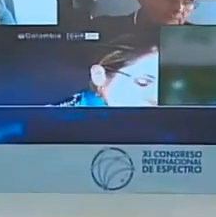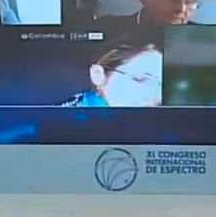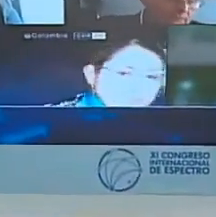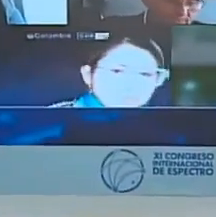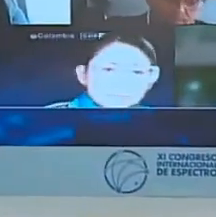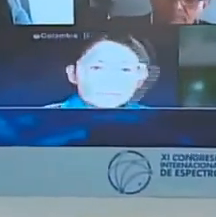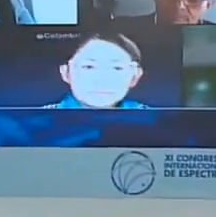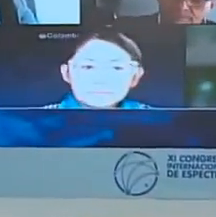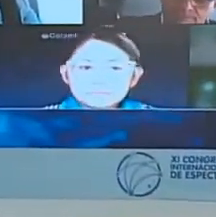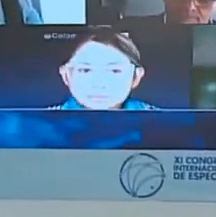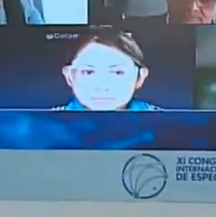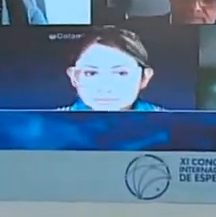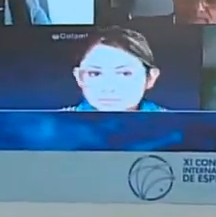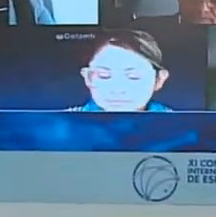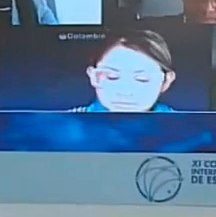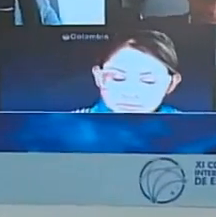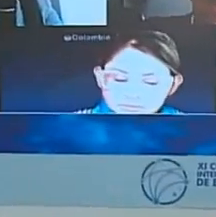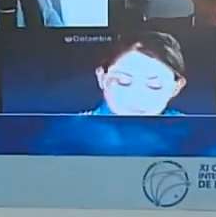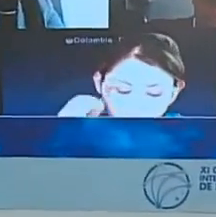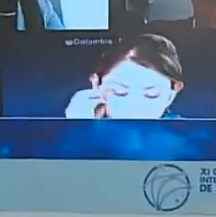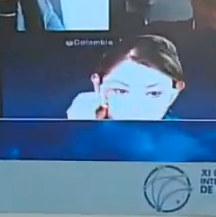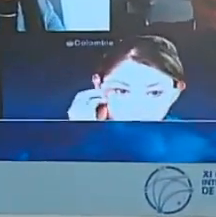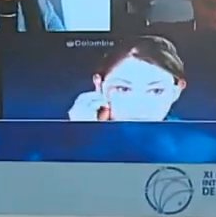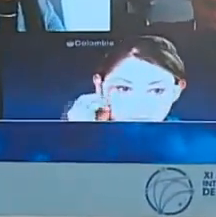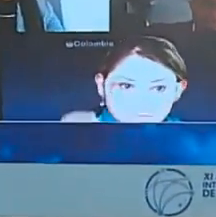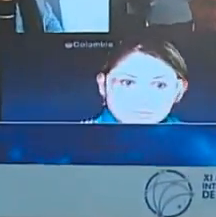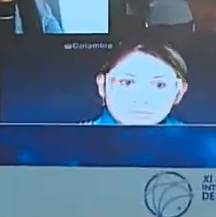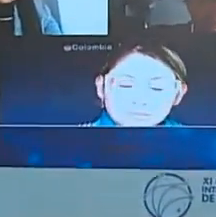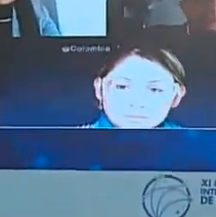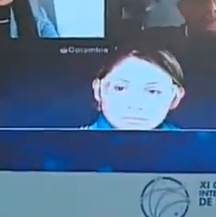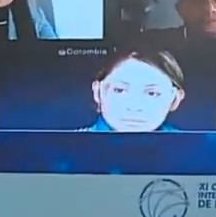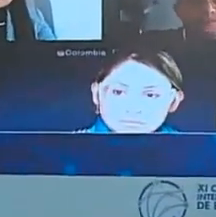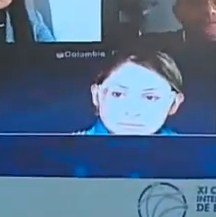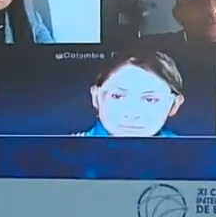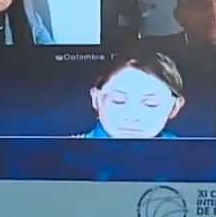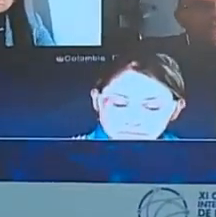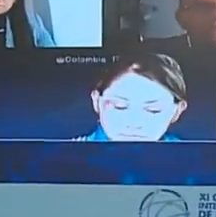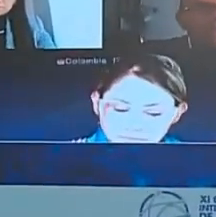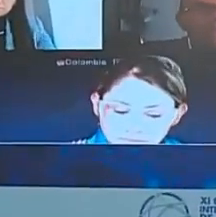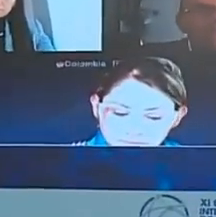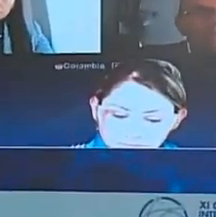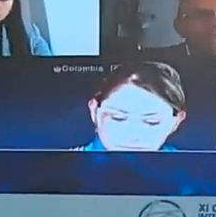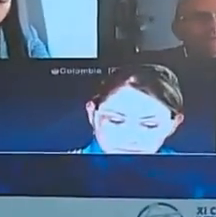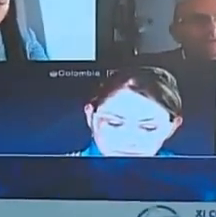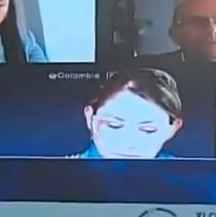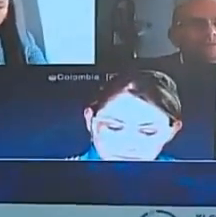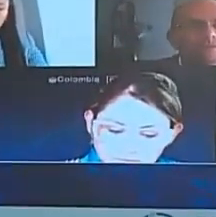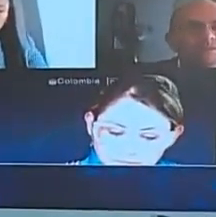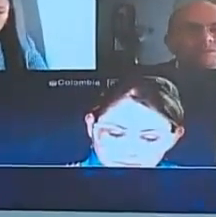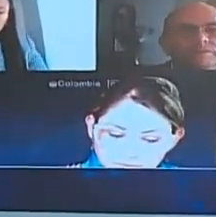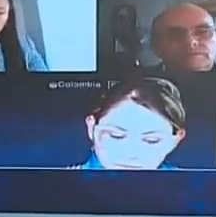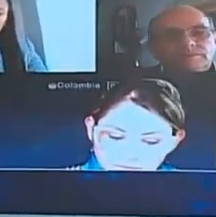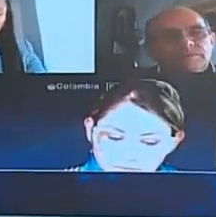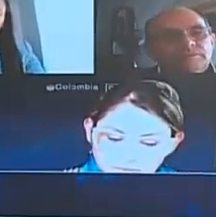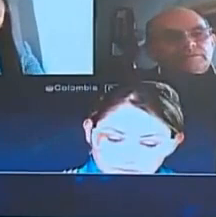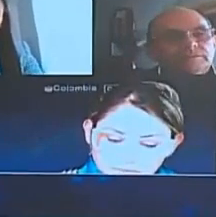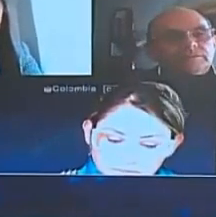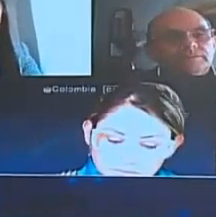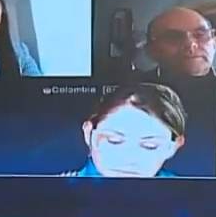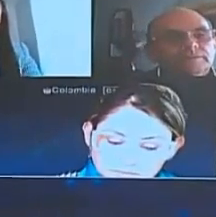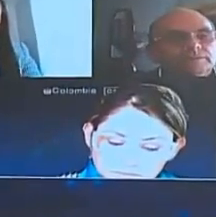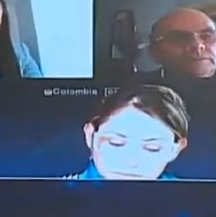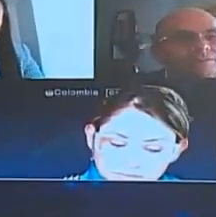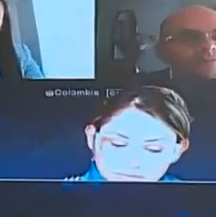Spectrum. And we had also the opportunity to come from working groups and get to know the plans and projects that each one of these sectors